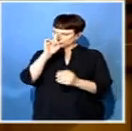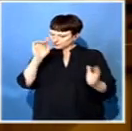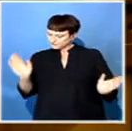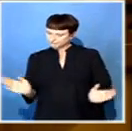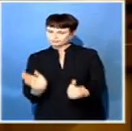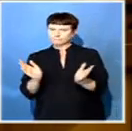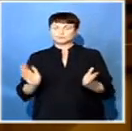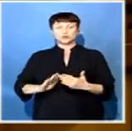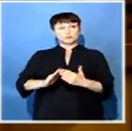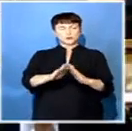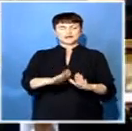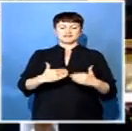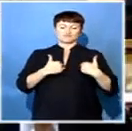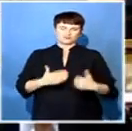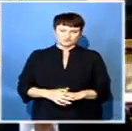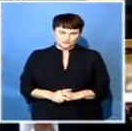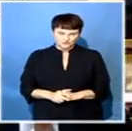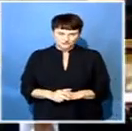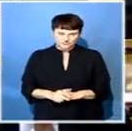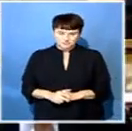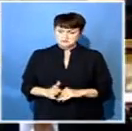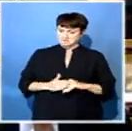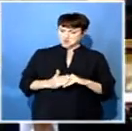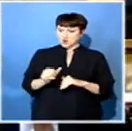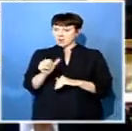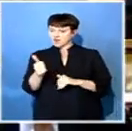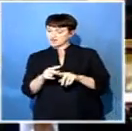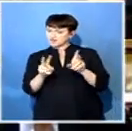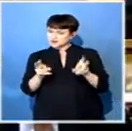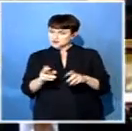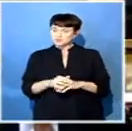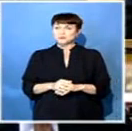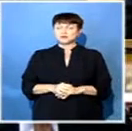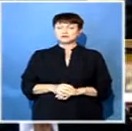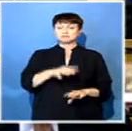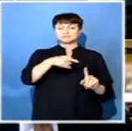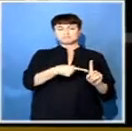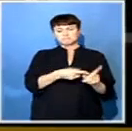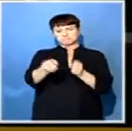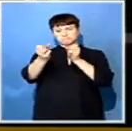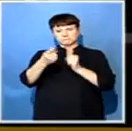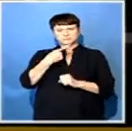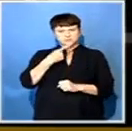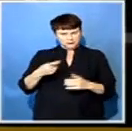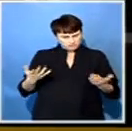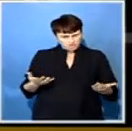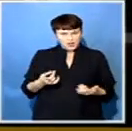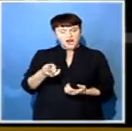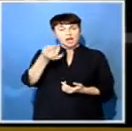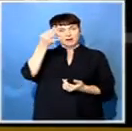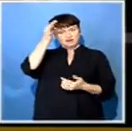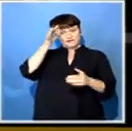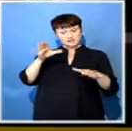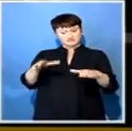communities. Turning to other pressing issues, the president said he is not opposed to the Commission on State